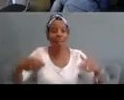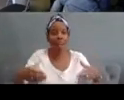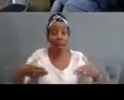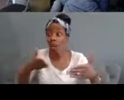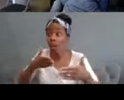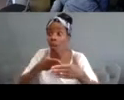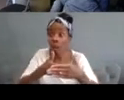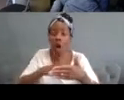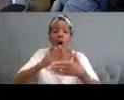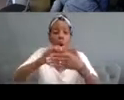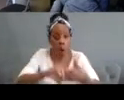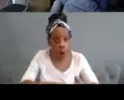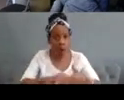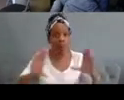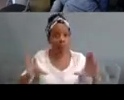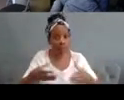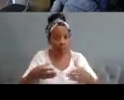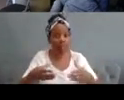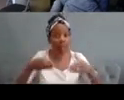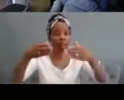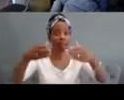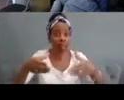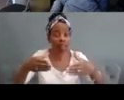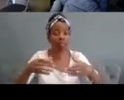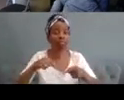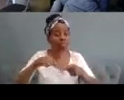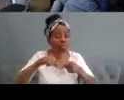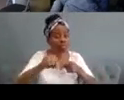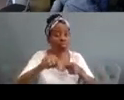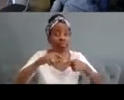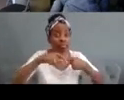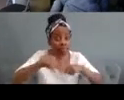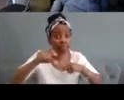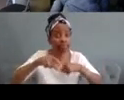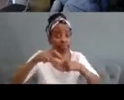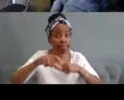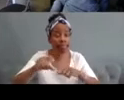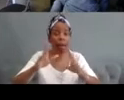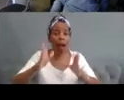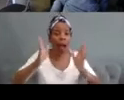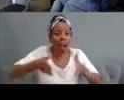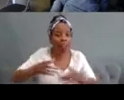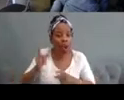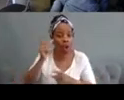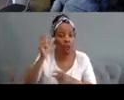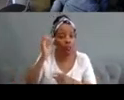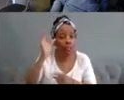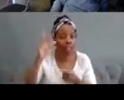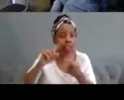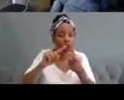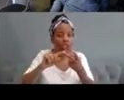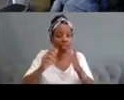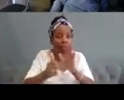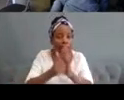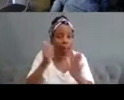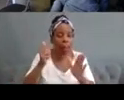it took knowledge skill focus and attention which makes it important to have a diverse pool of talent and